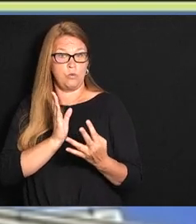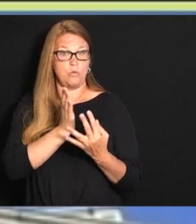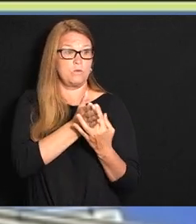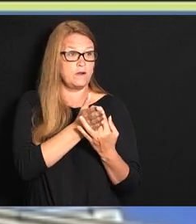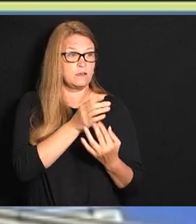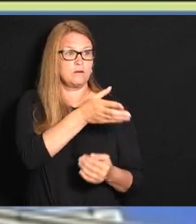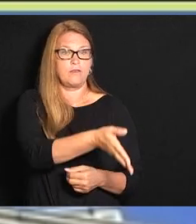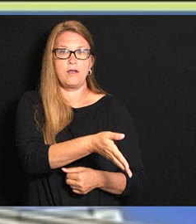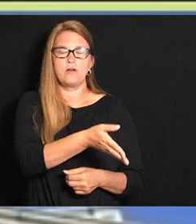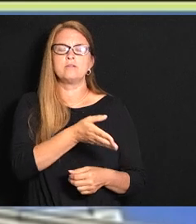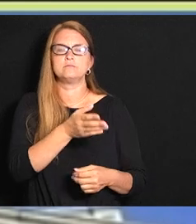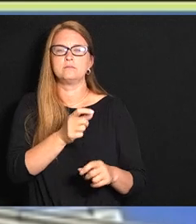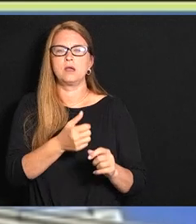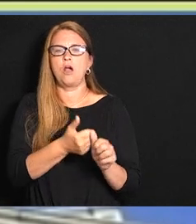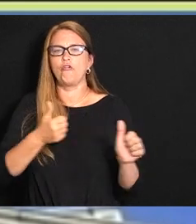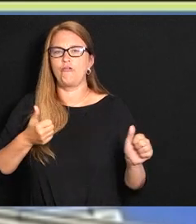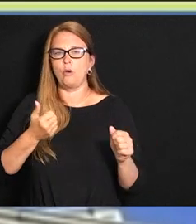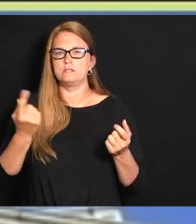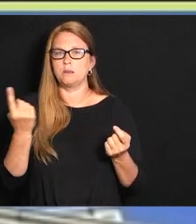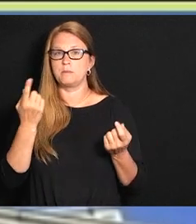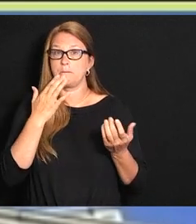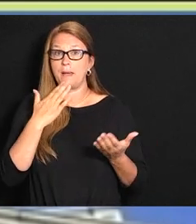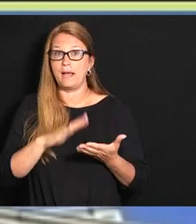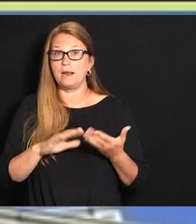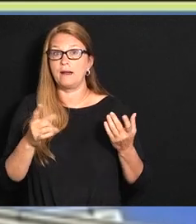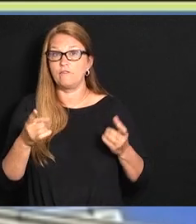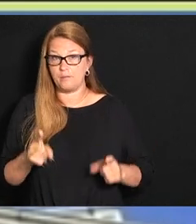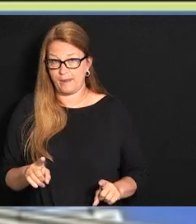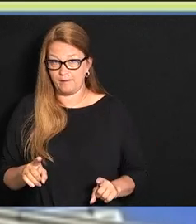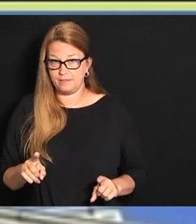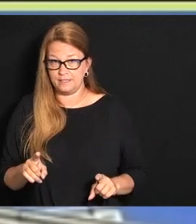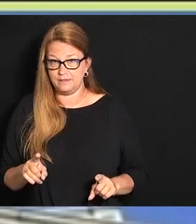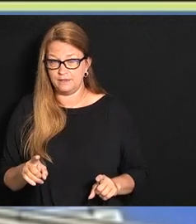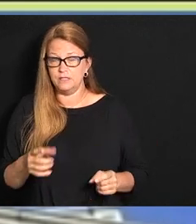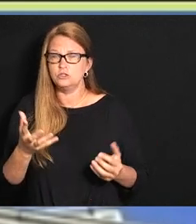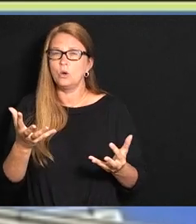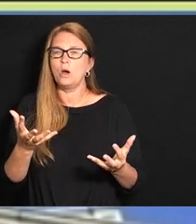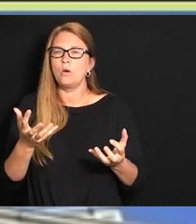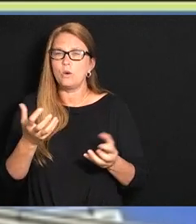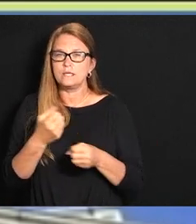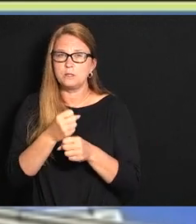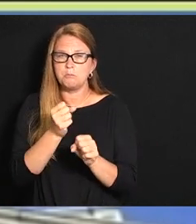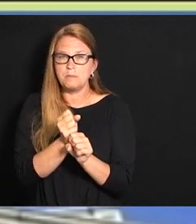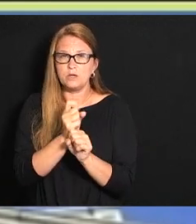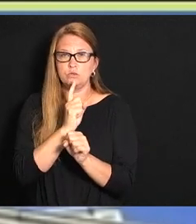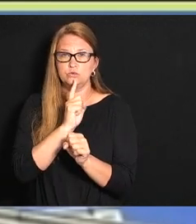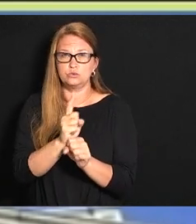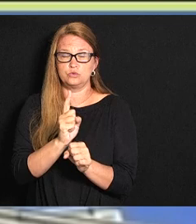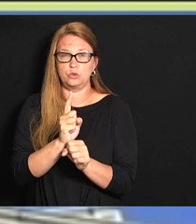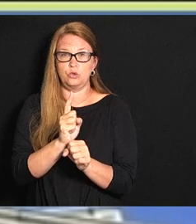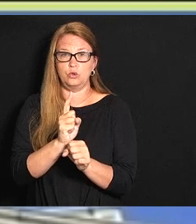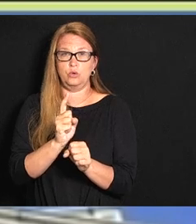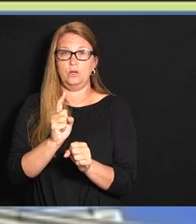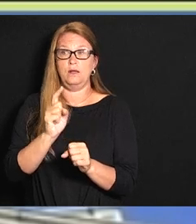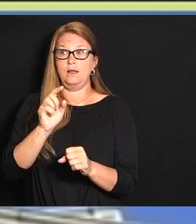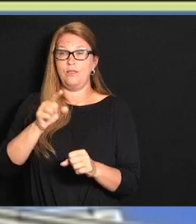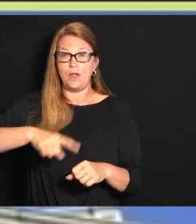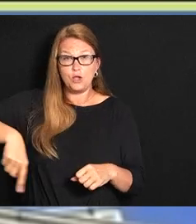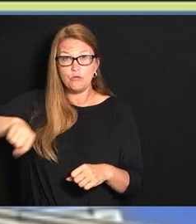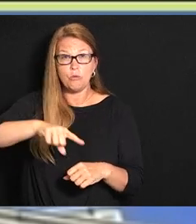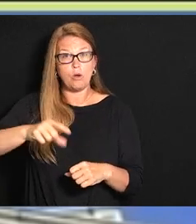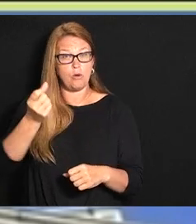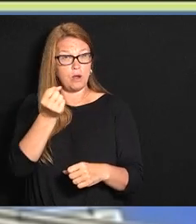event from happening. So I want to assure the public that the Justice Administration is doing